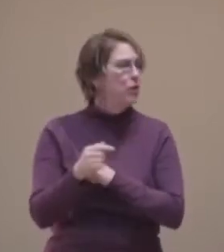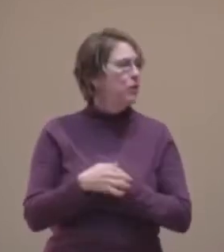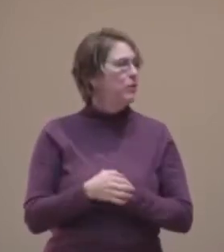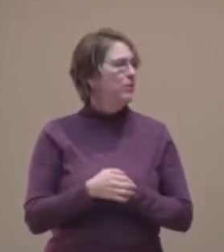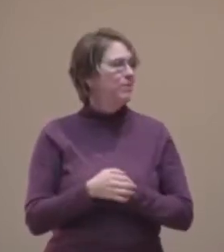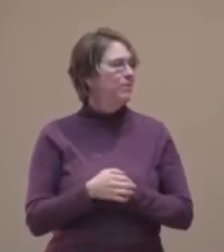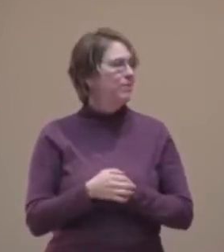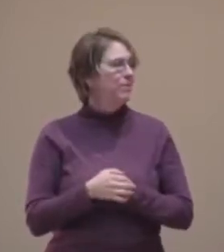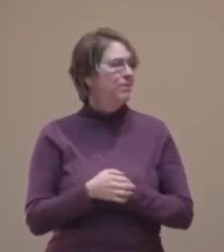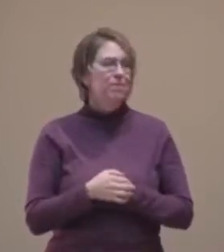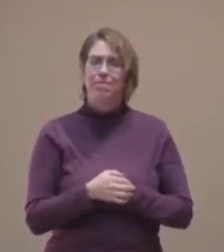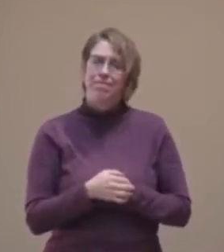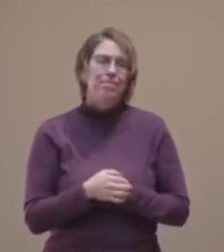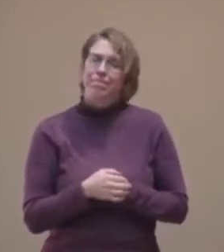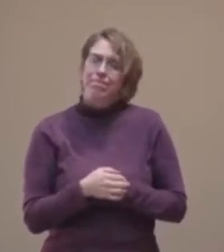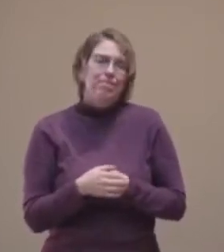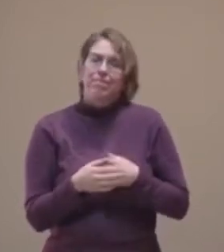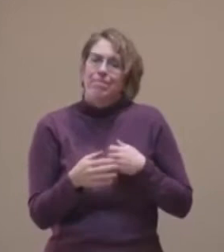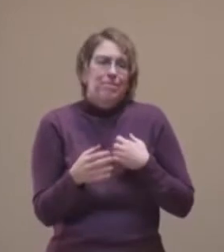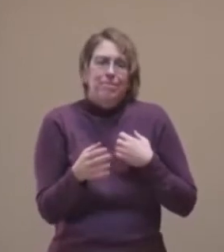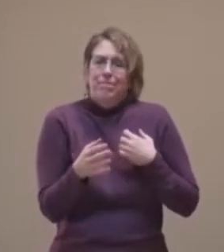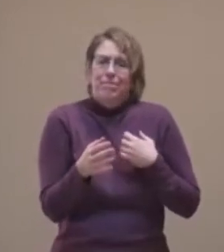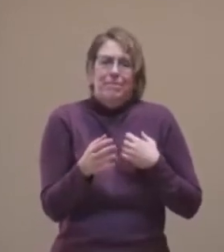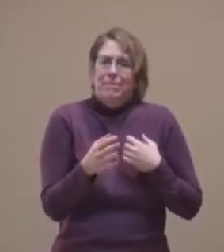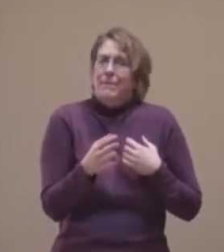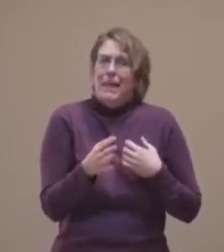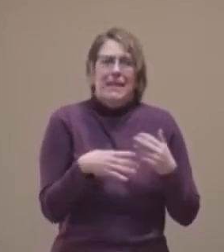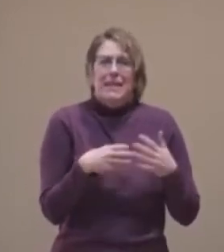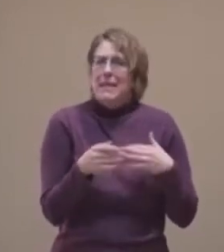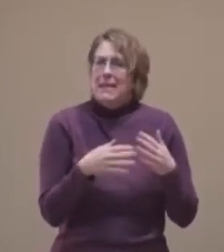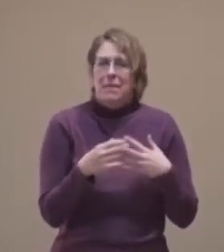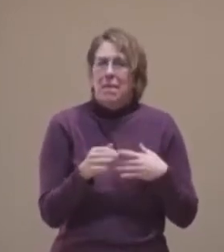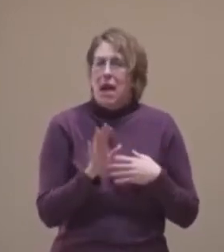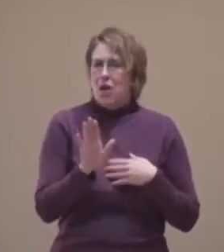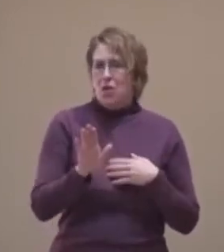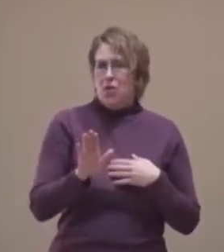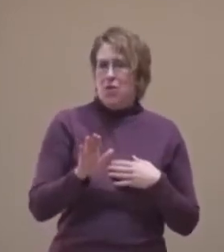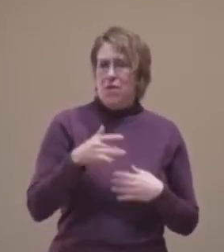regardless of the state in which your own joy may be at the moment.